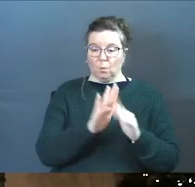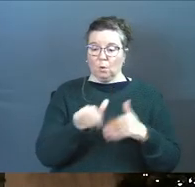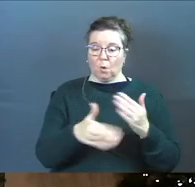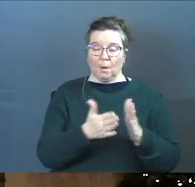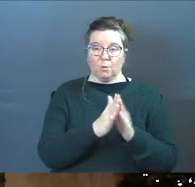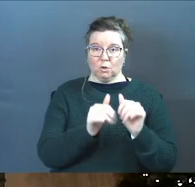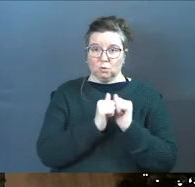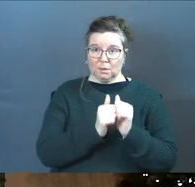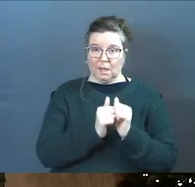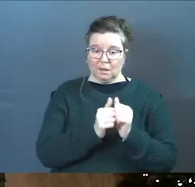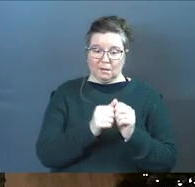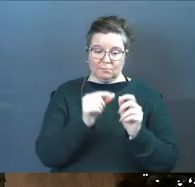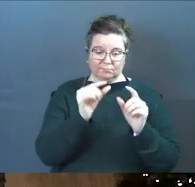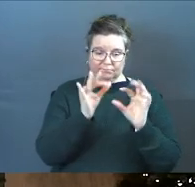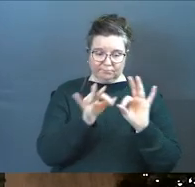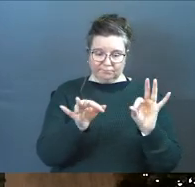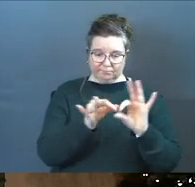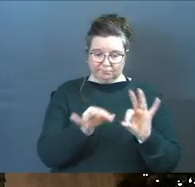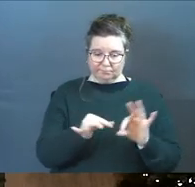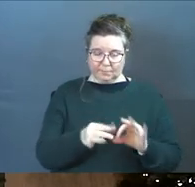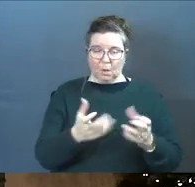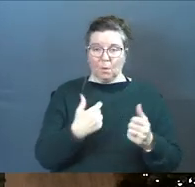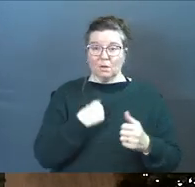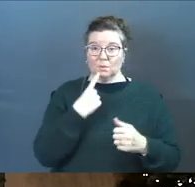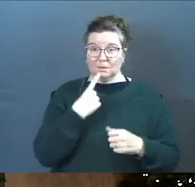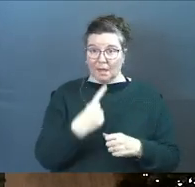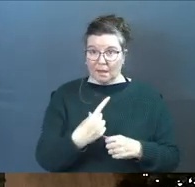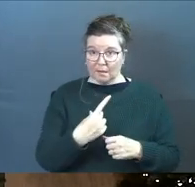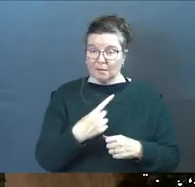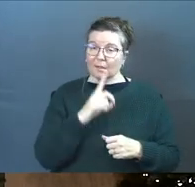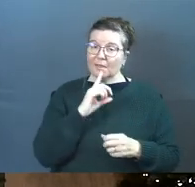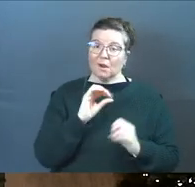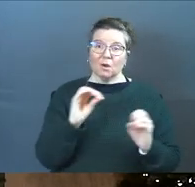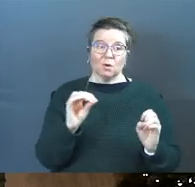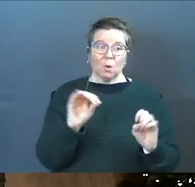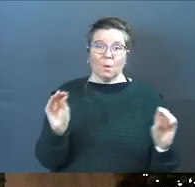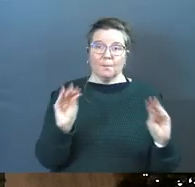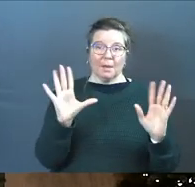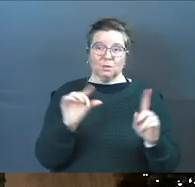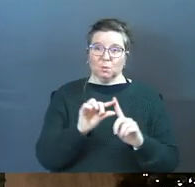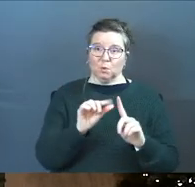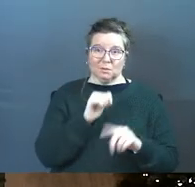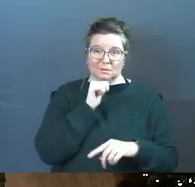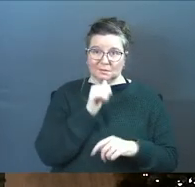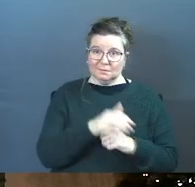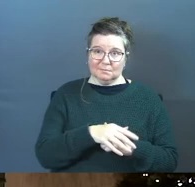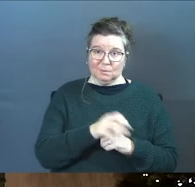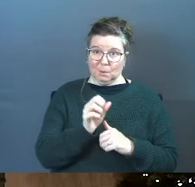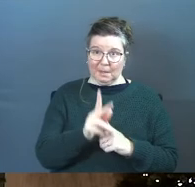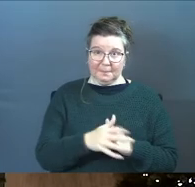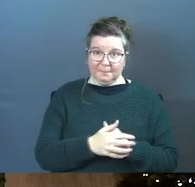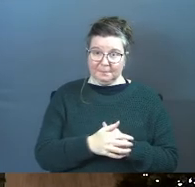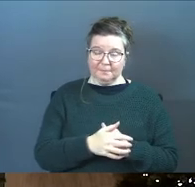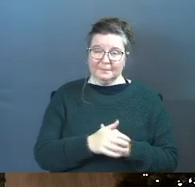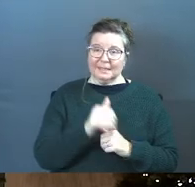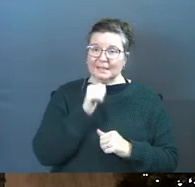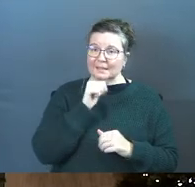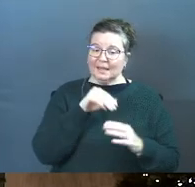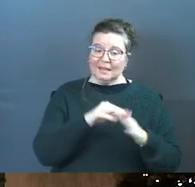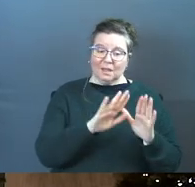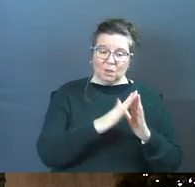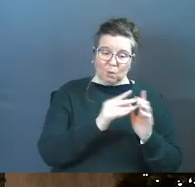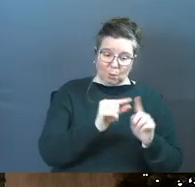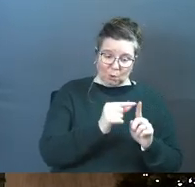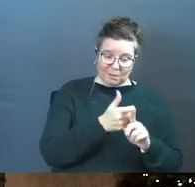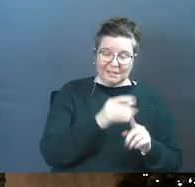we're all gonna pray it together phrase at a time and I just want to say there are no magic words here okay it's not in the